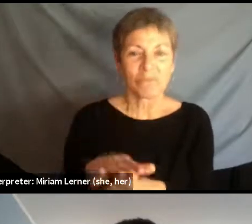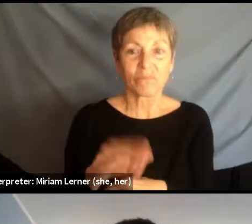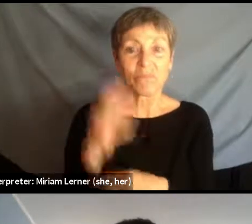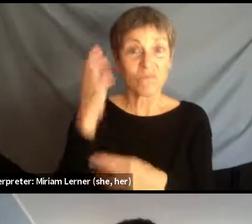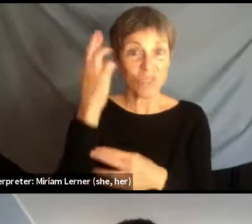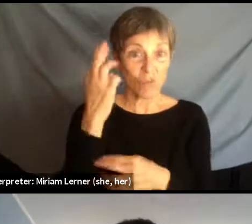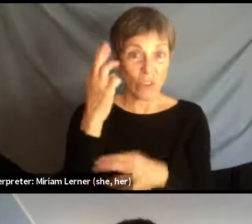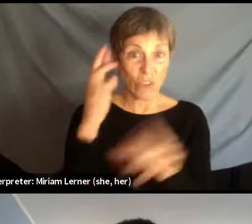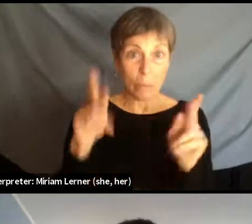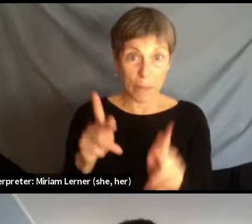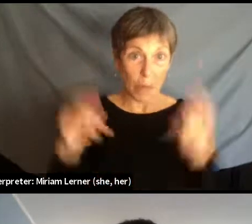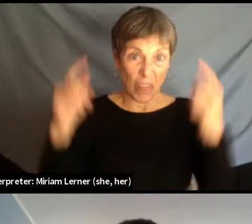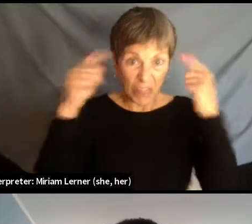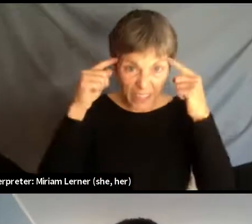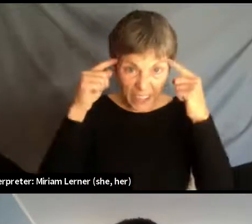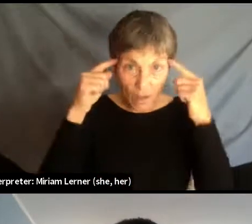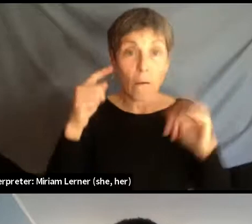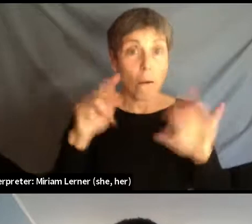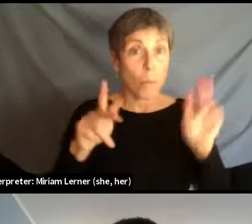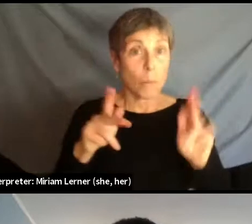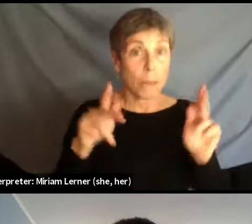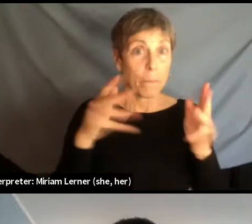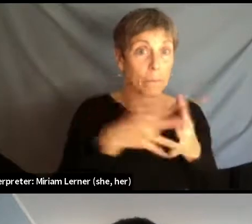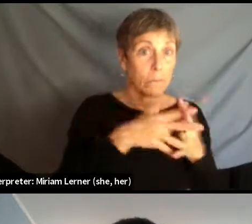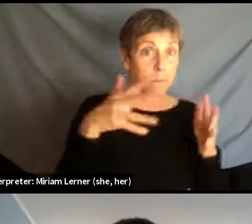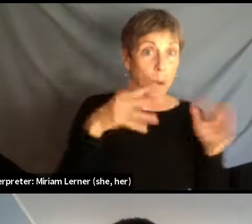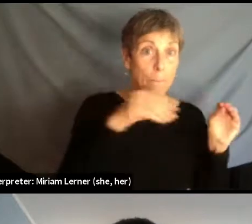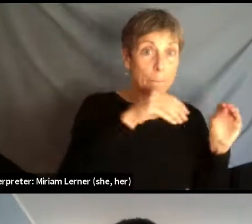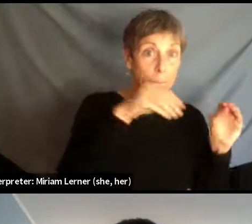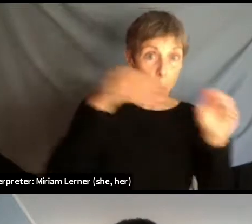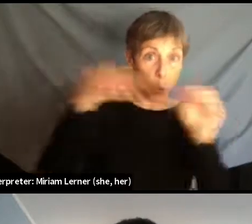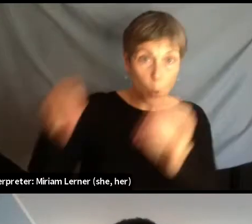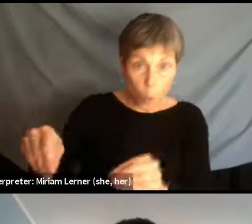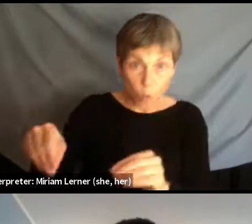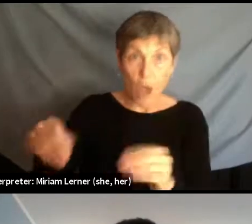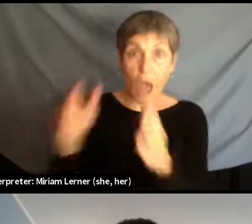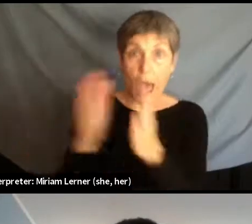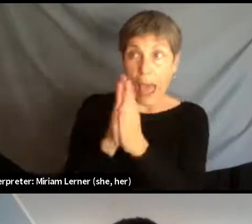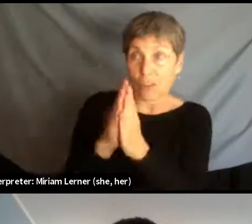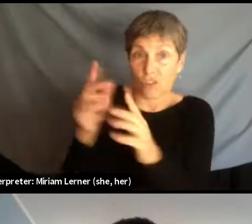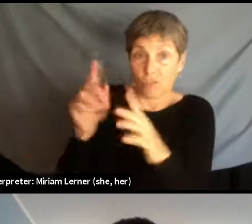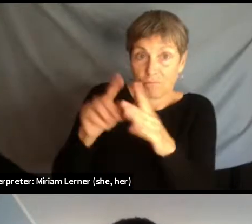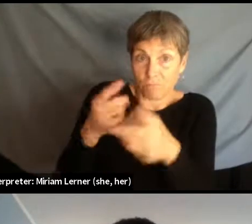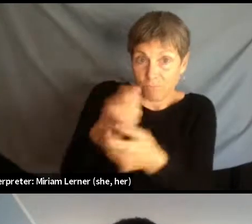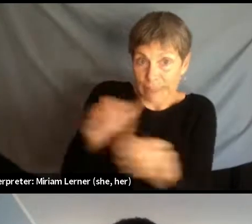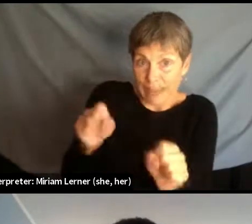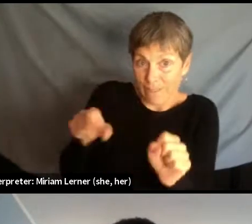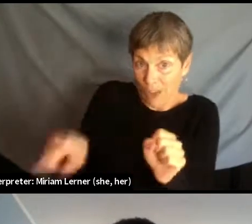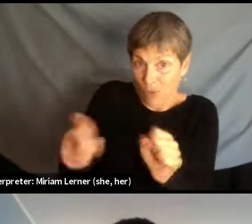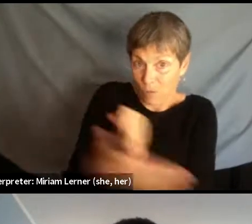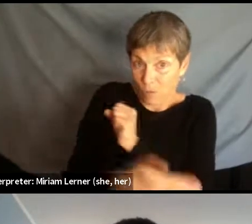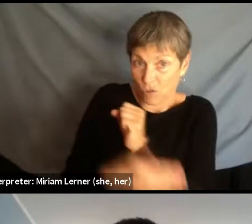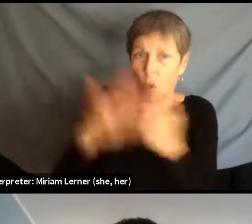that people can leave one country and go to another to seek refuge is because we got together after World War II